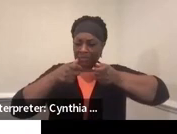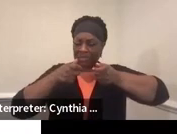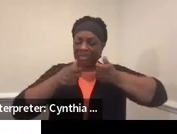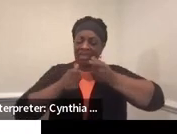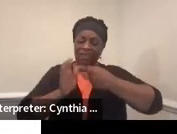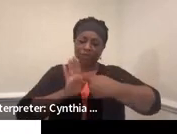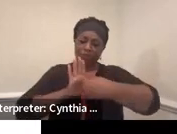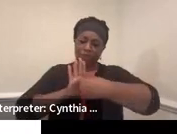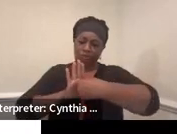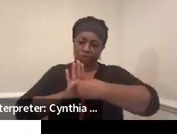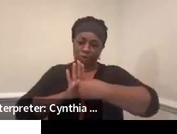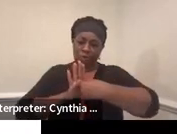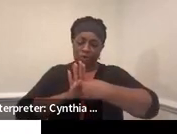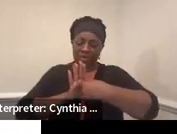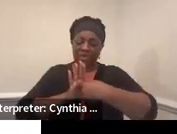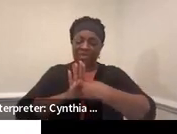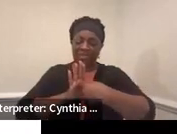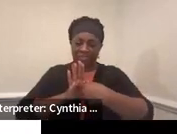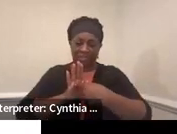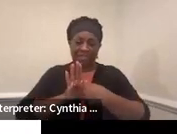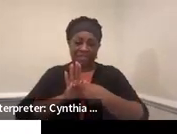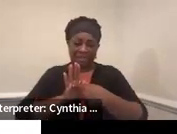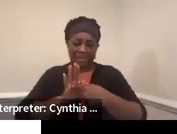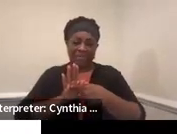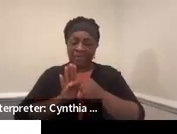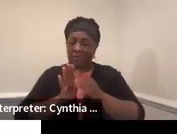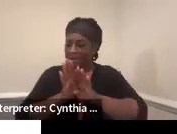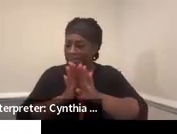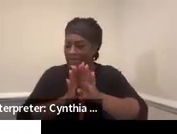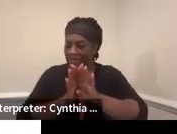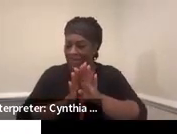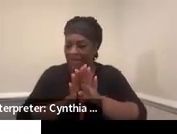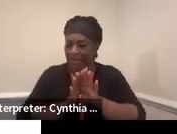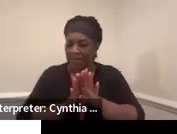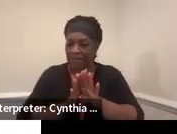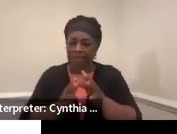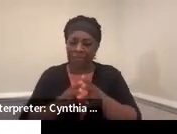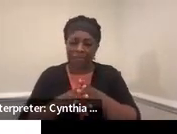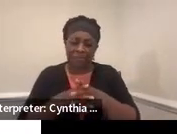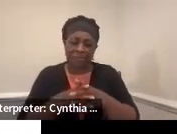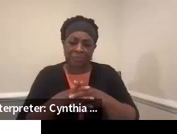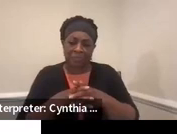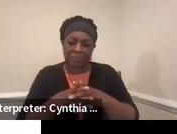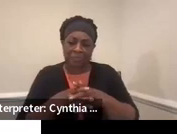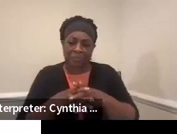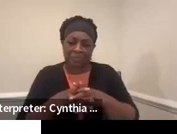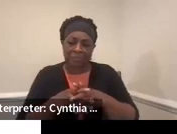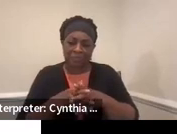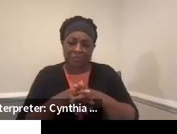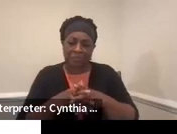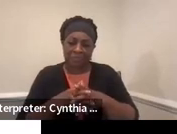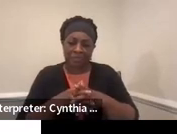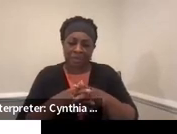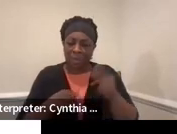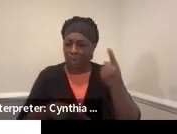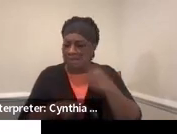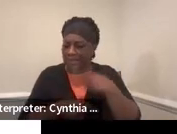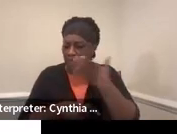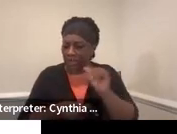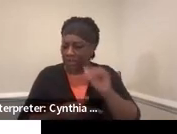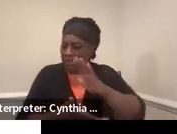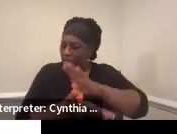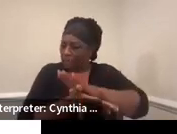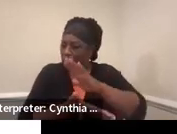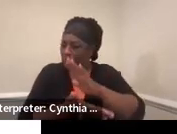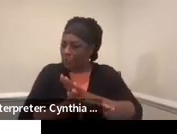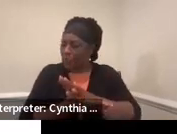you help each team can maybe develop what a day would look like at school.